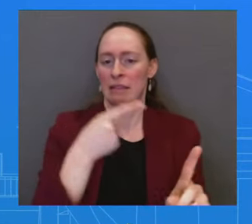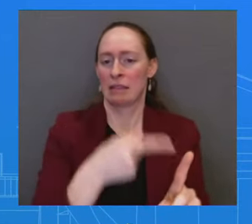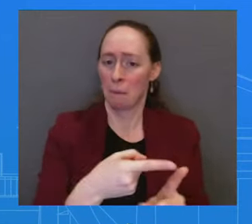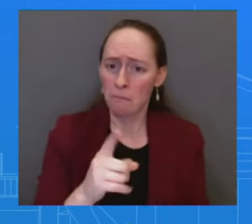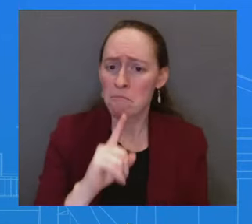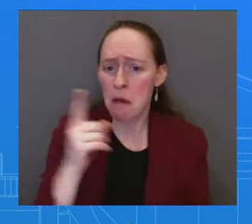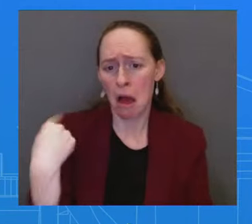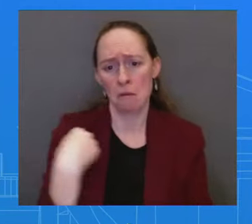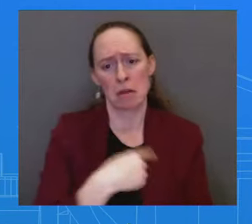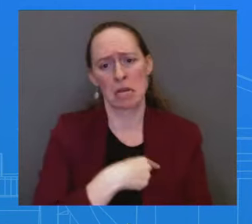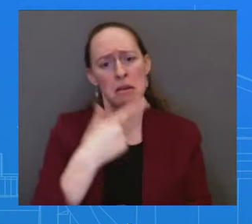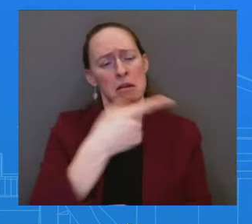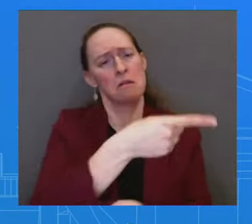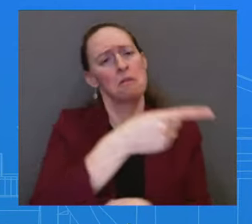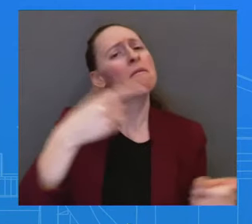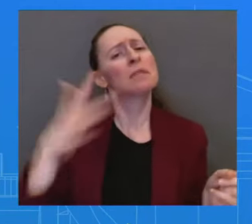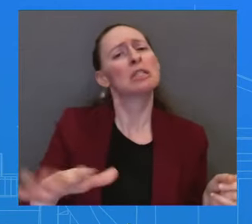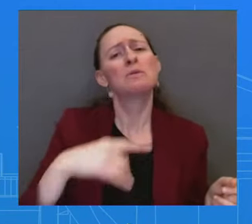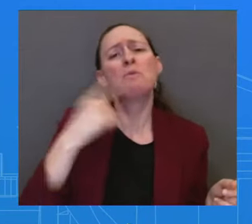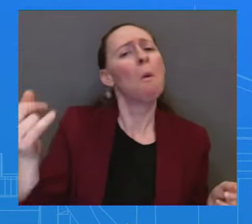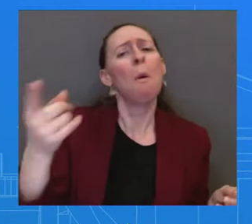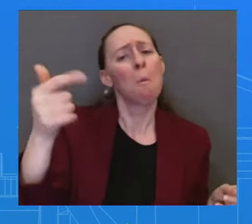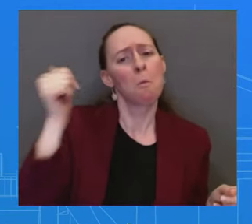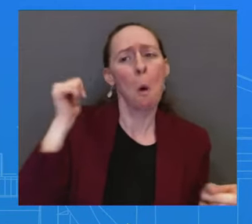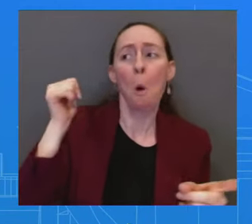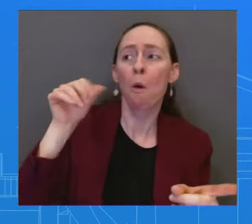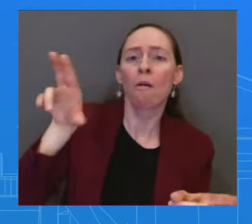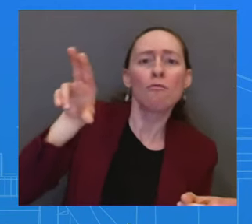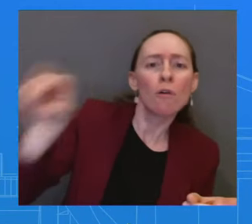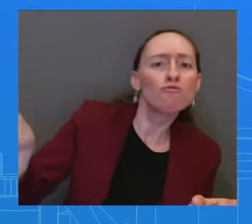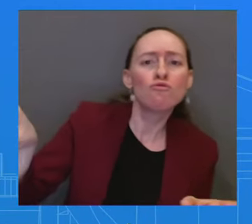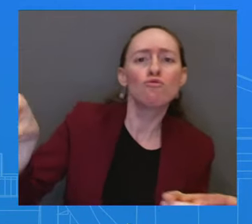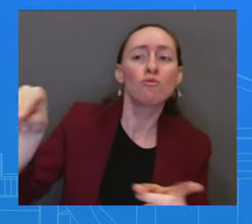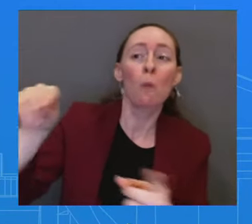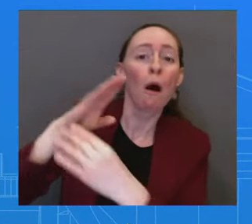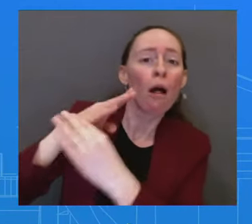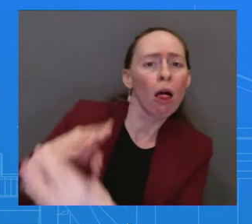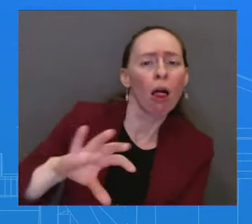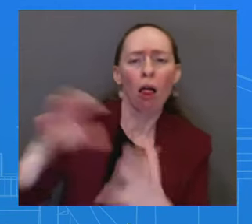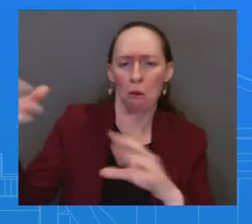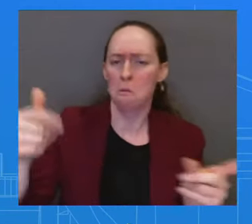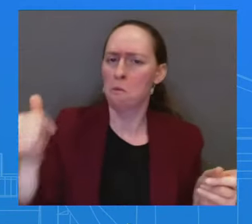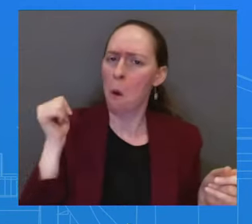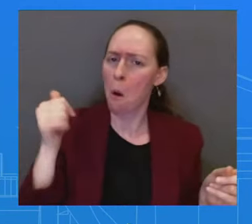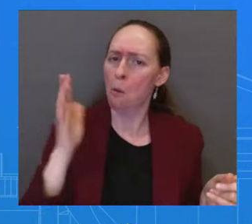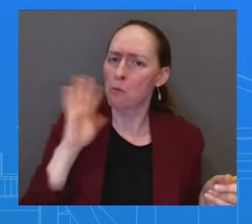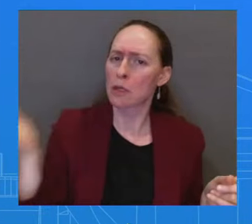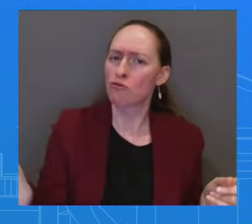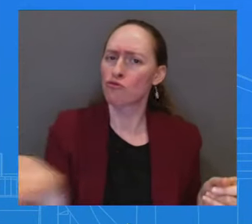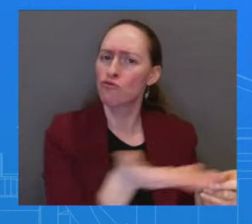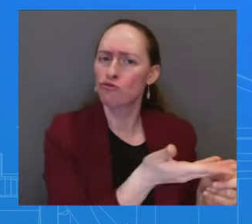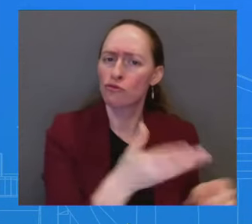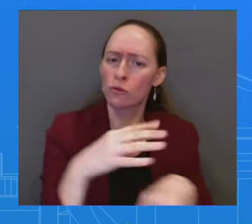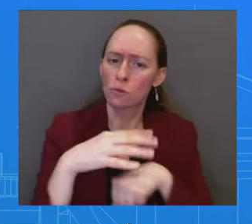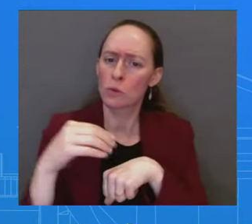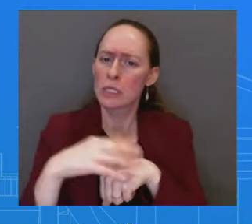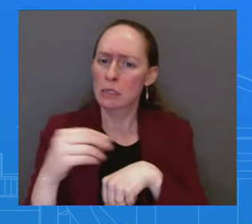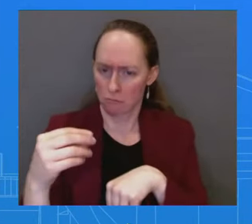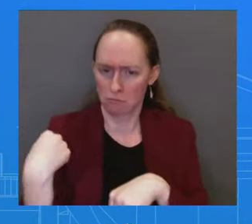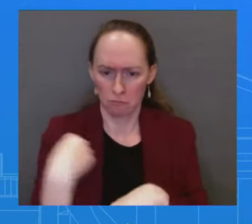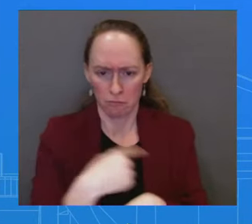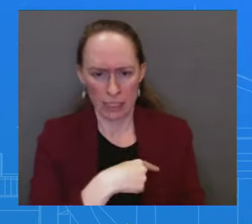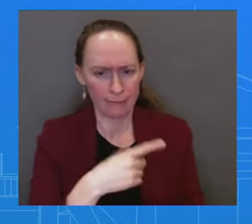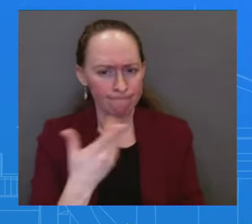accede. They're also, I'm sure, watching what's going on in Turkey very closely as well. But, look, it's time for Sweden to become